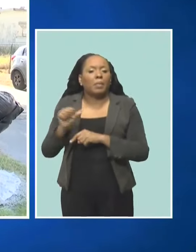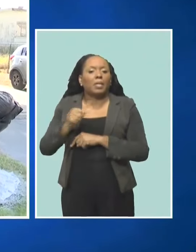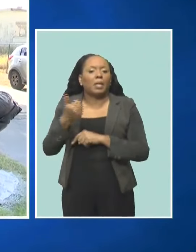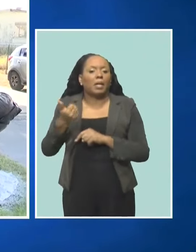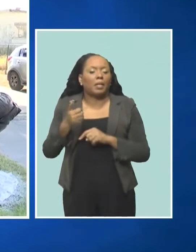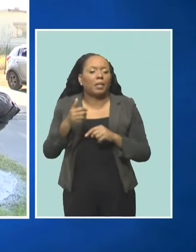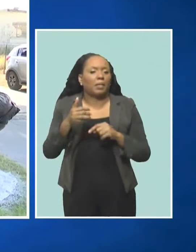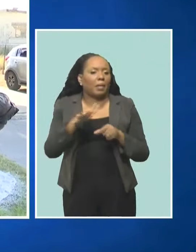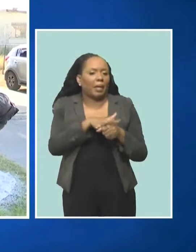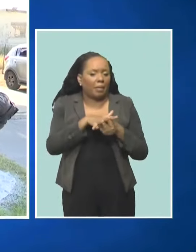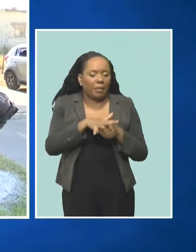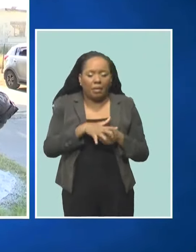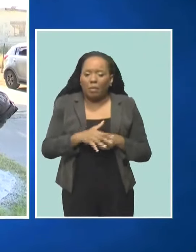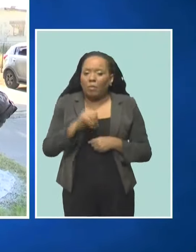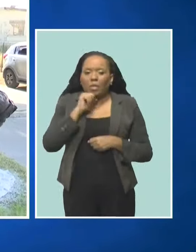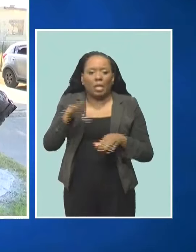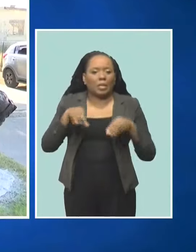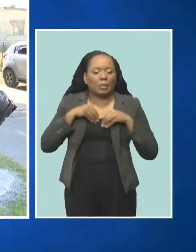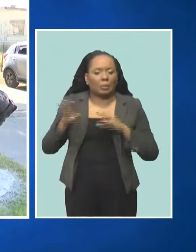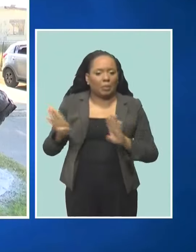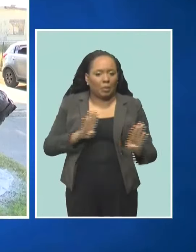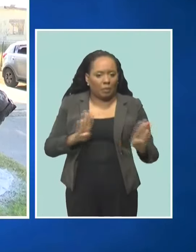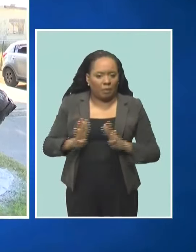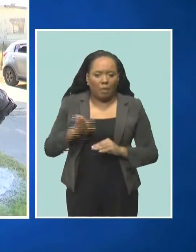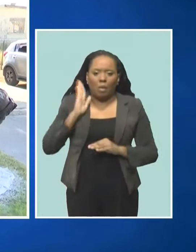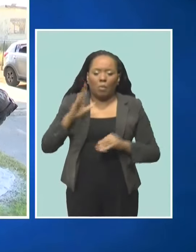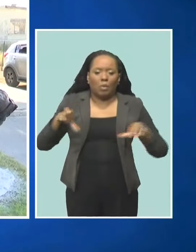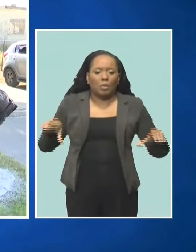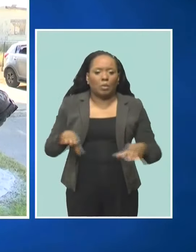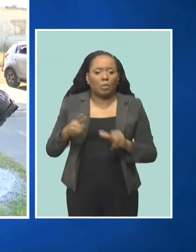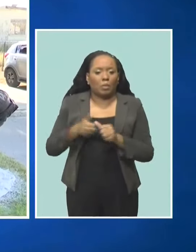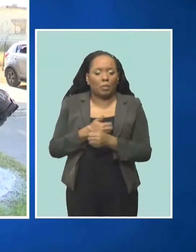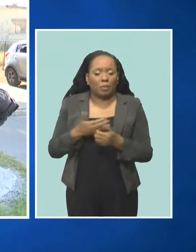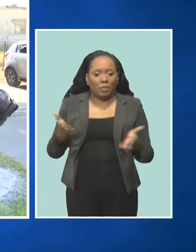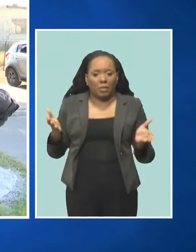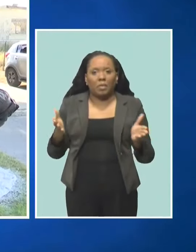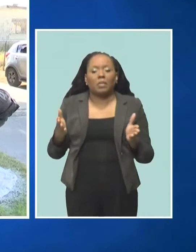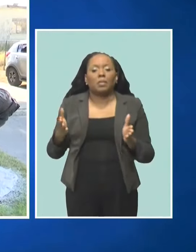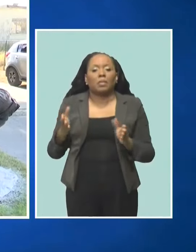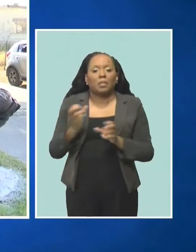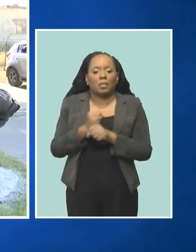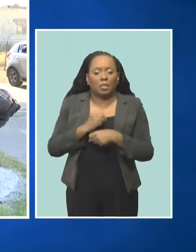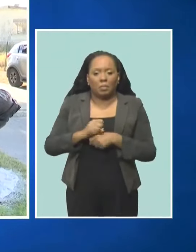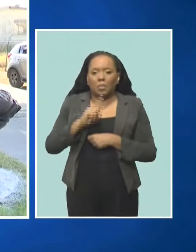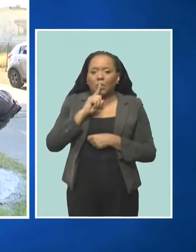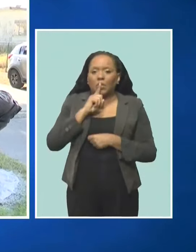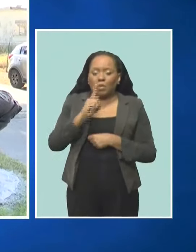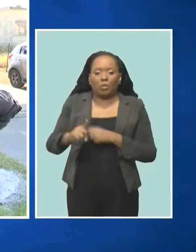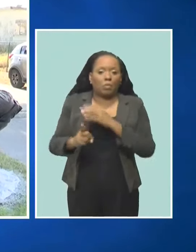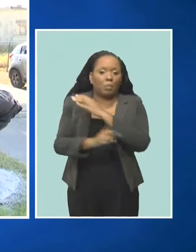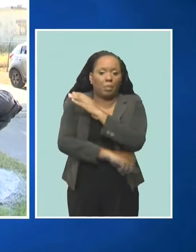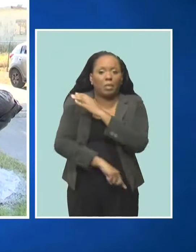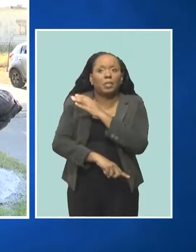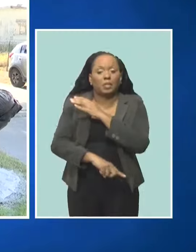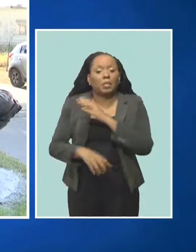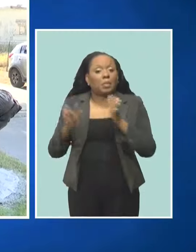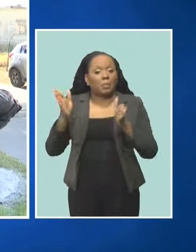not tolerating this behaviour and we will do everything possible to bring that owner to justice.